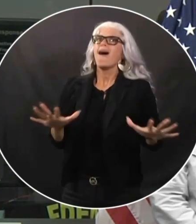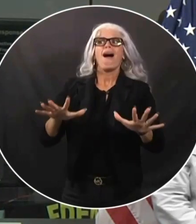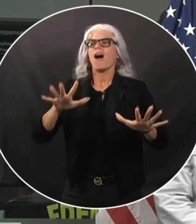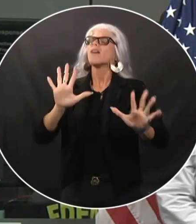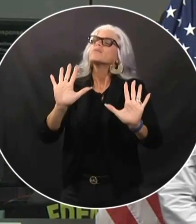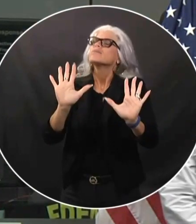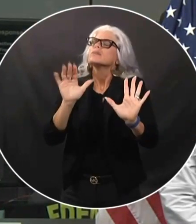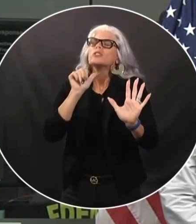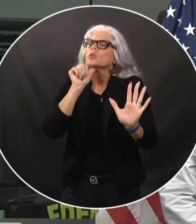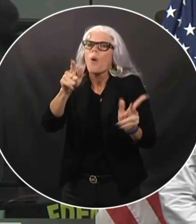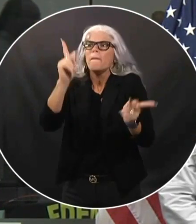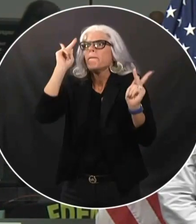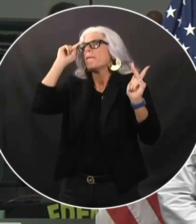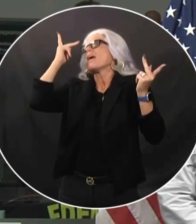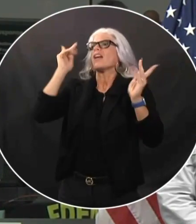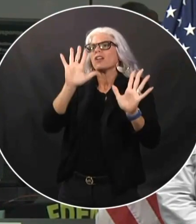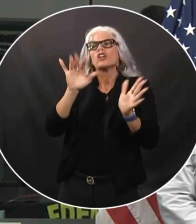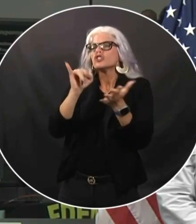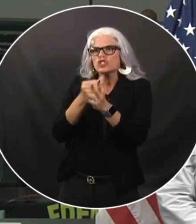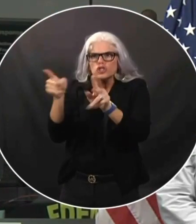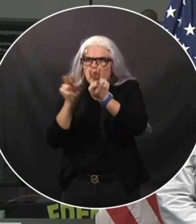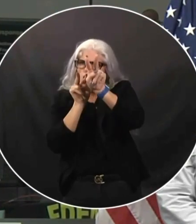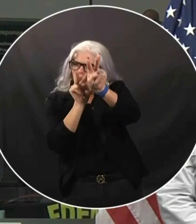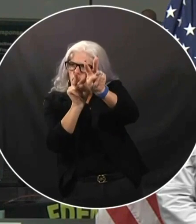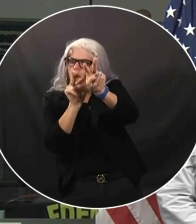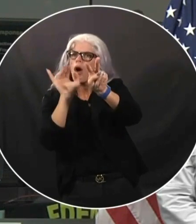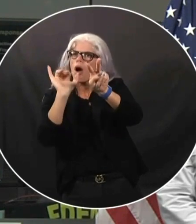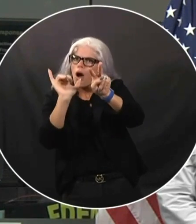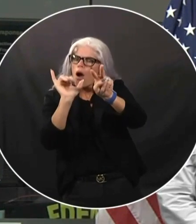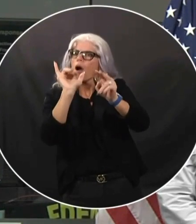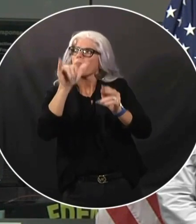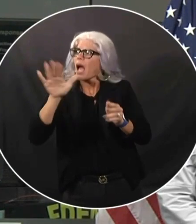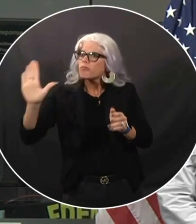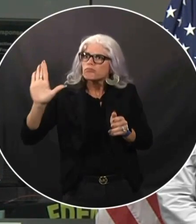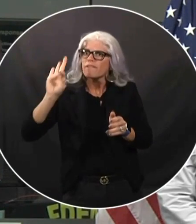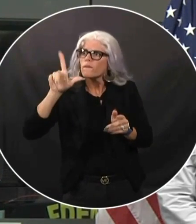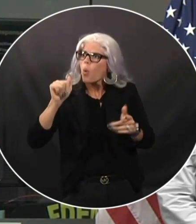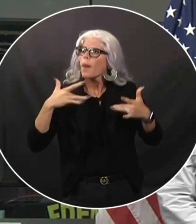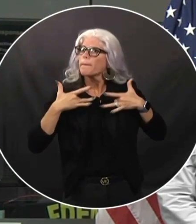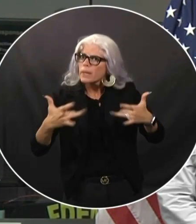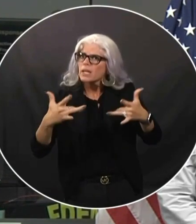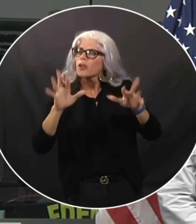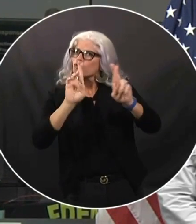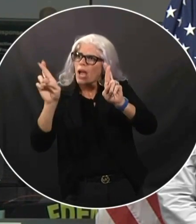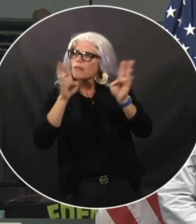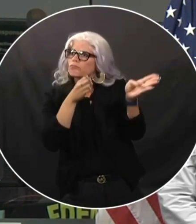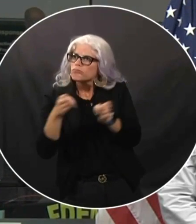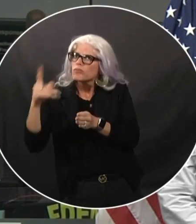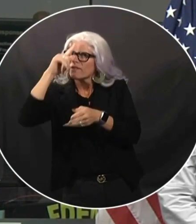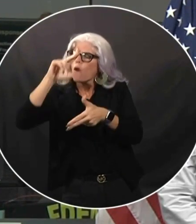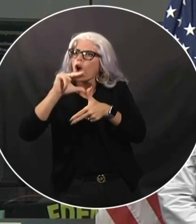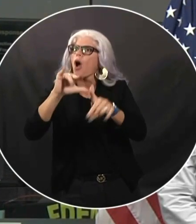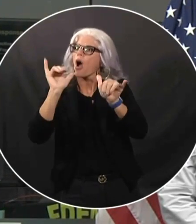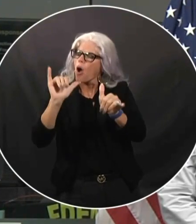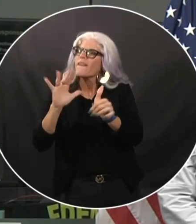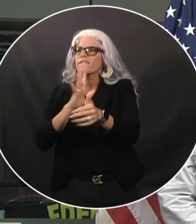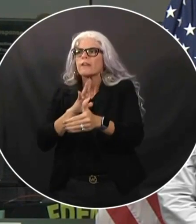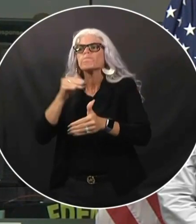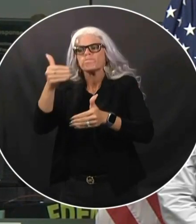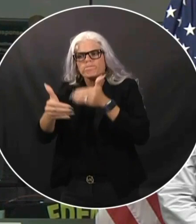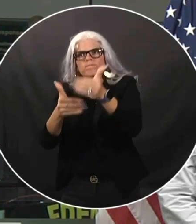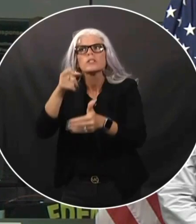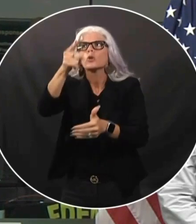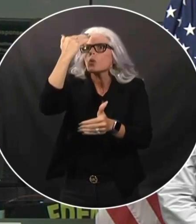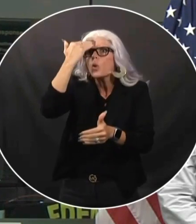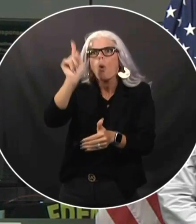folks at the local level. Listen to what they advise in terms of preparations, any evacuations. If you are